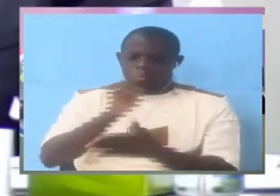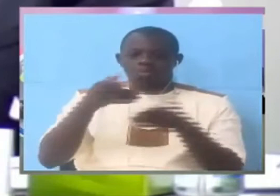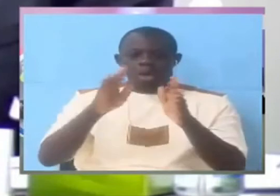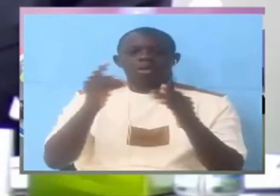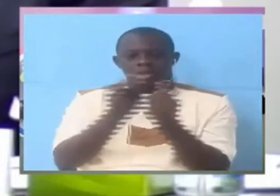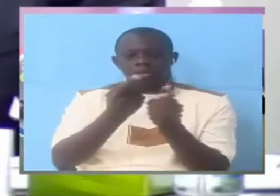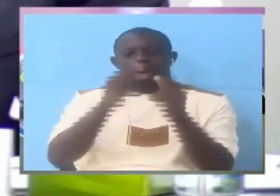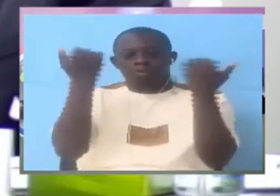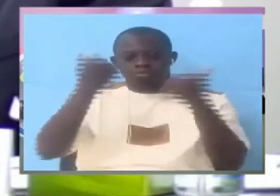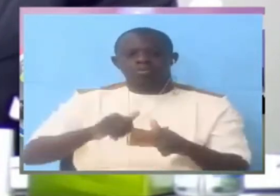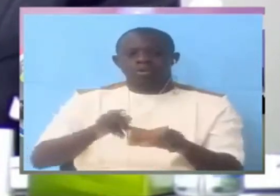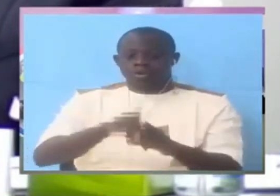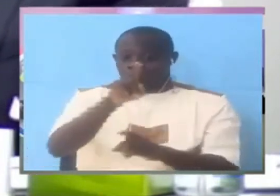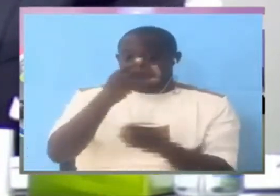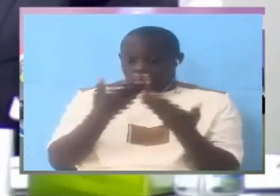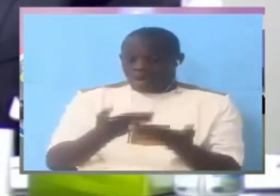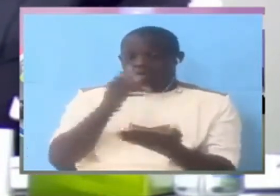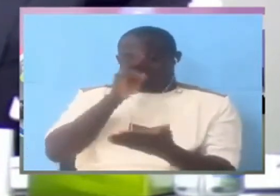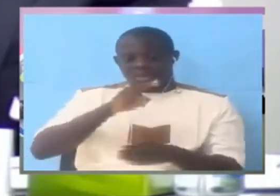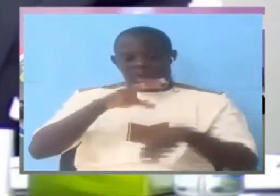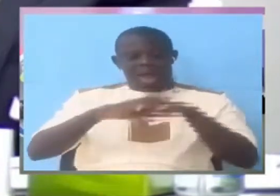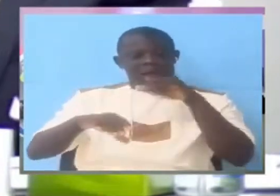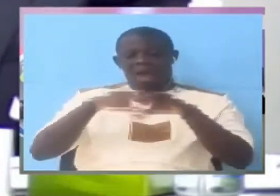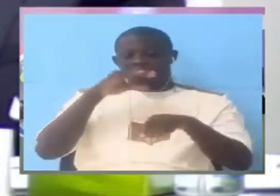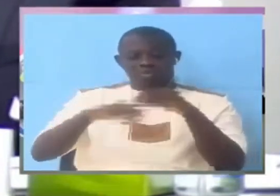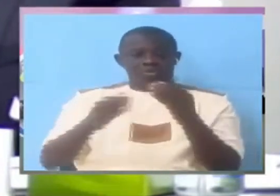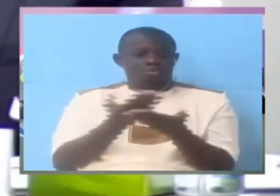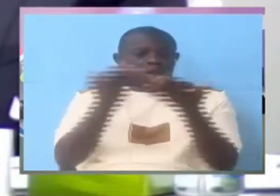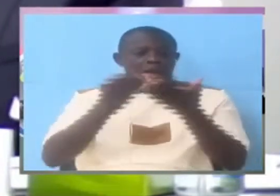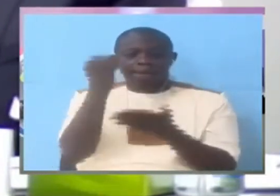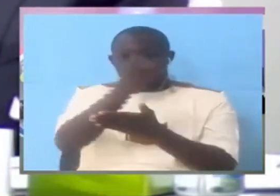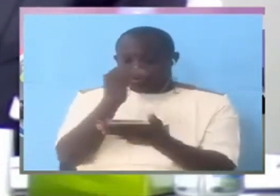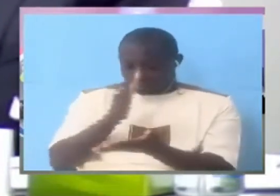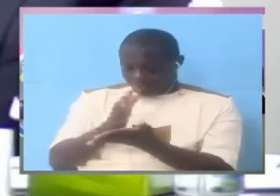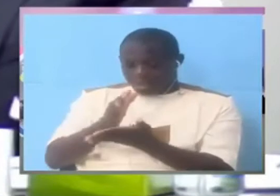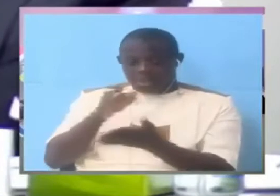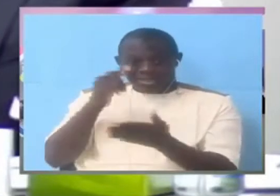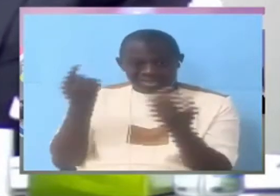you are trying to avoid the fact that issues were sent to investigations